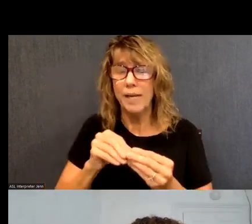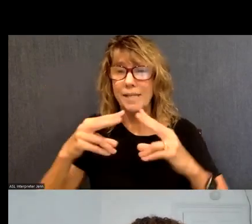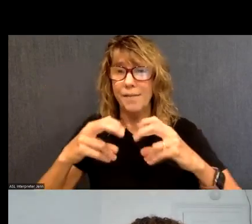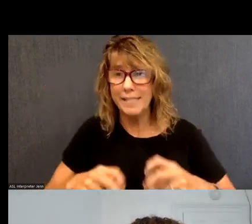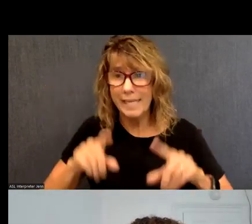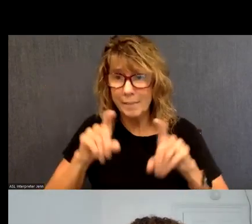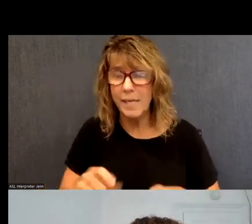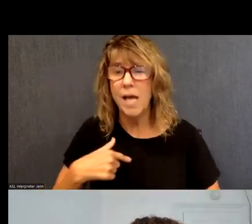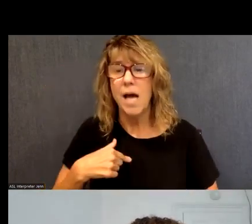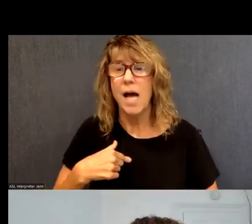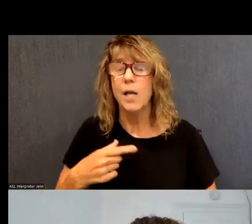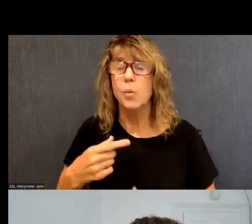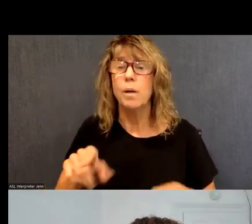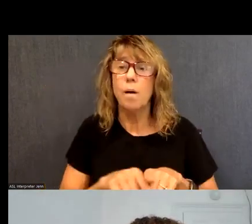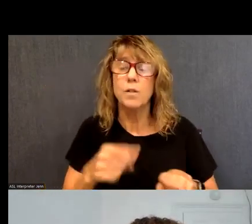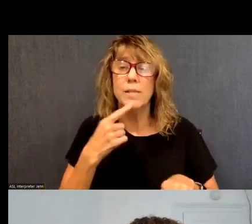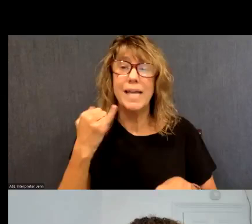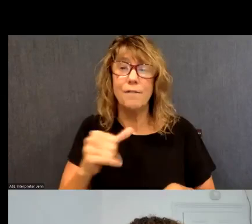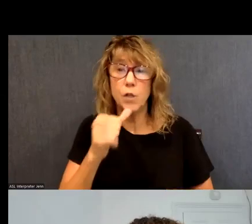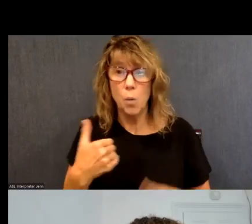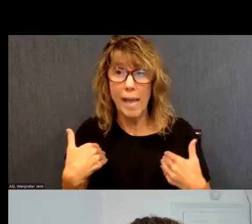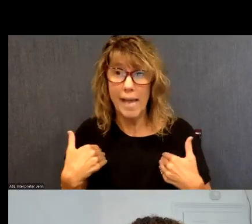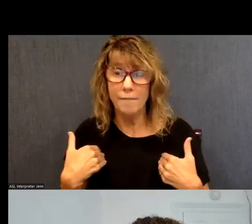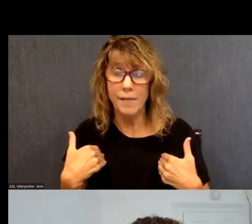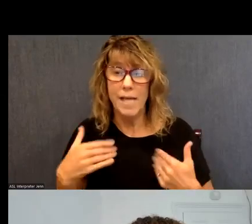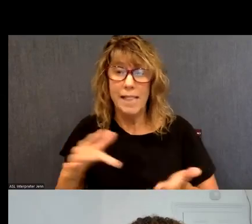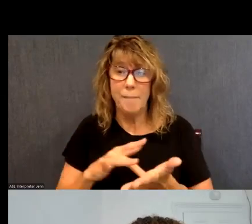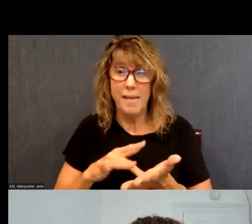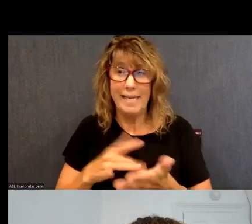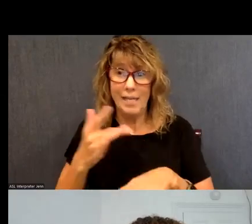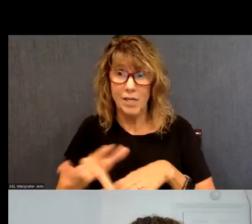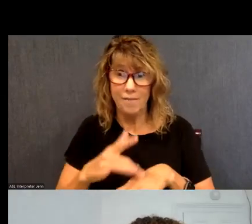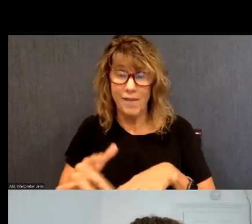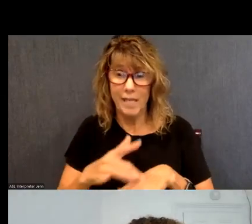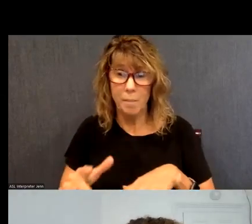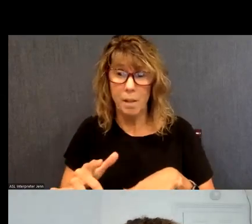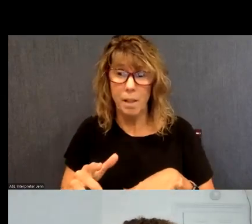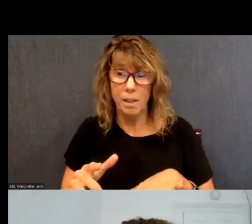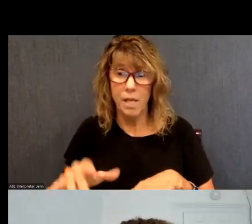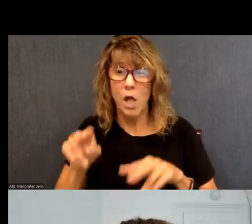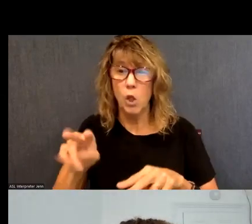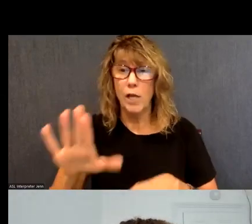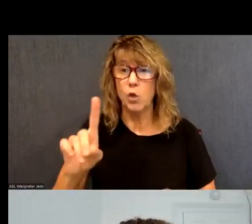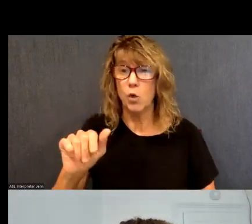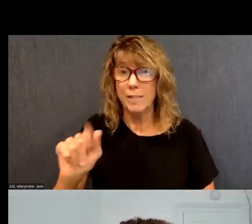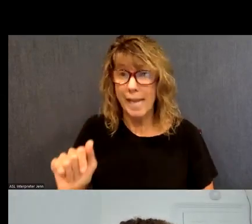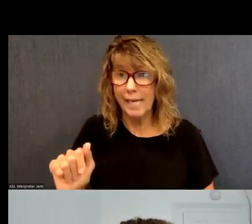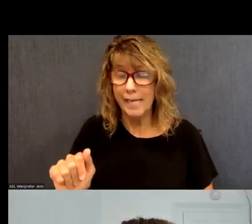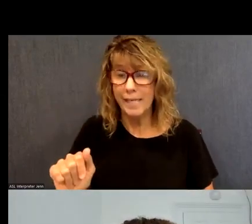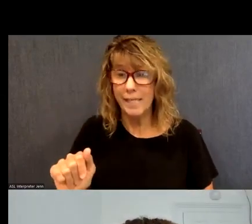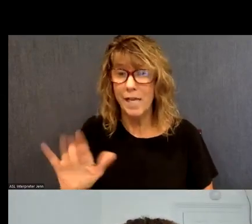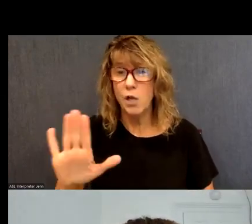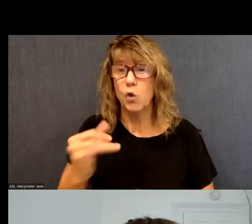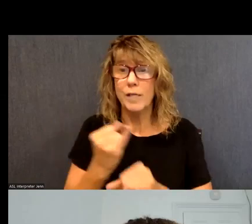would add the end to that is that if you don't have the medications available and say, you look at your own data in an institution